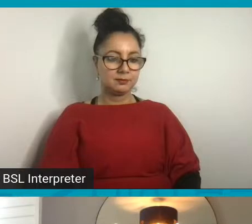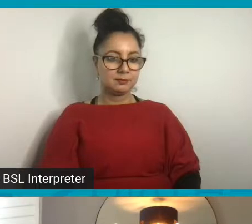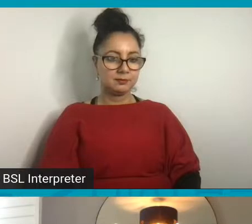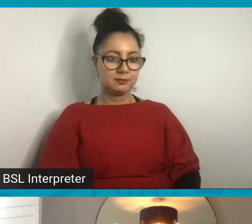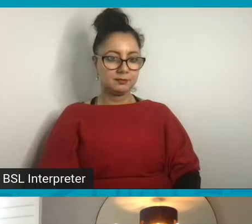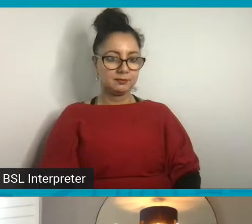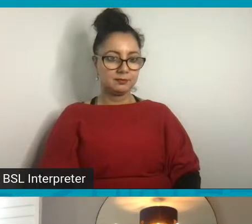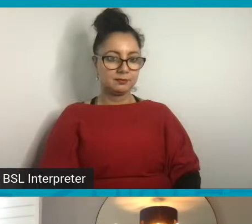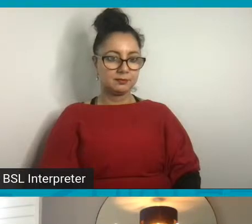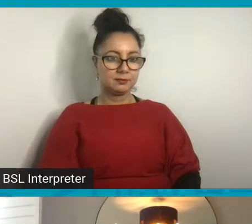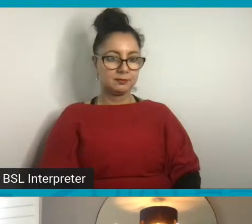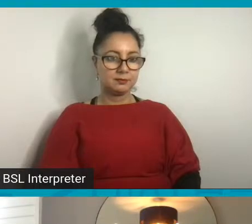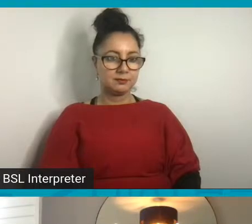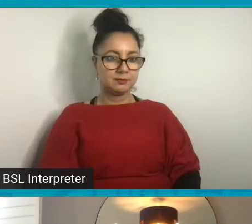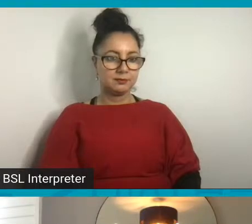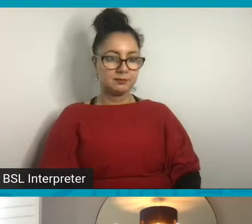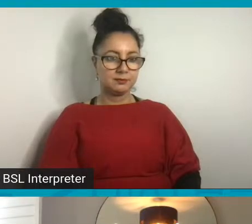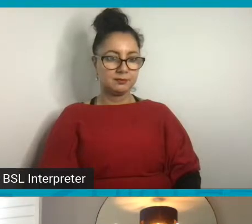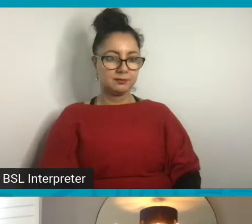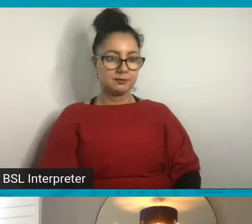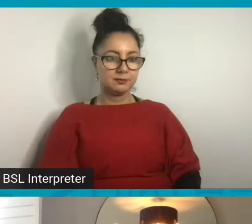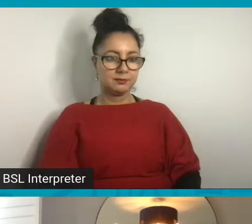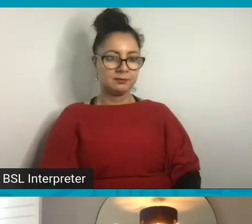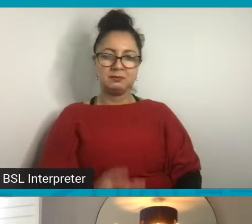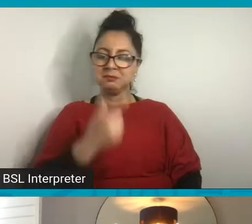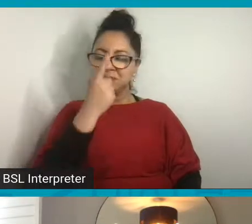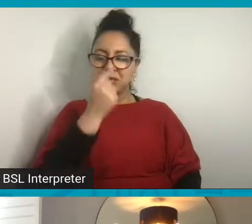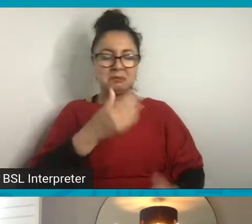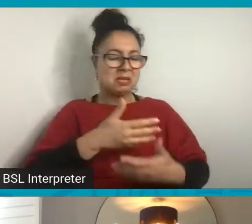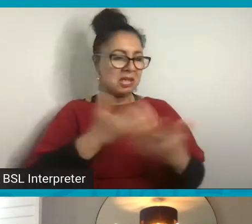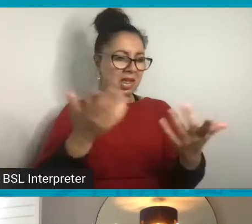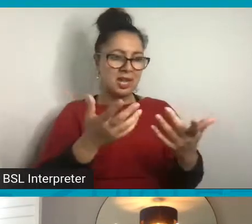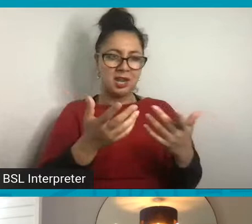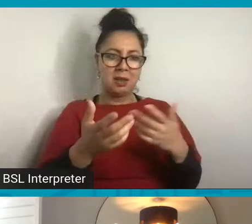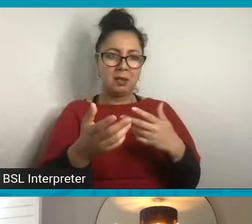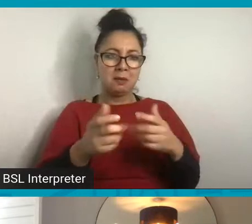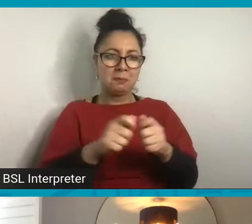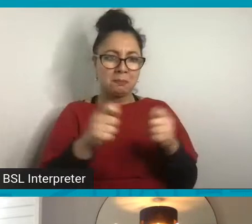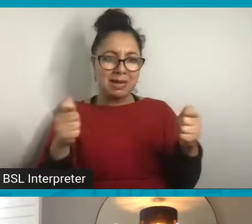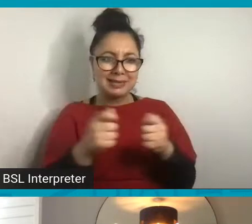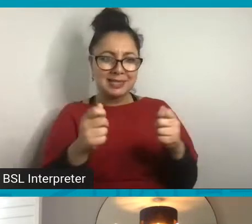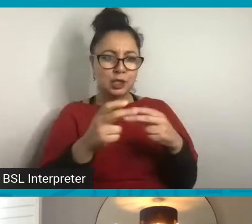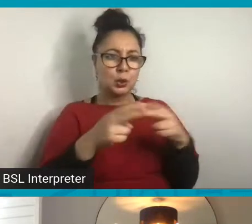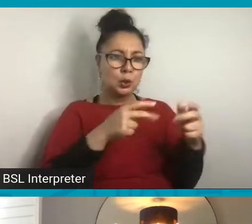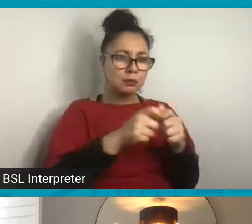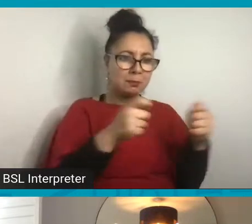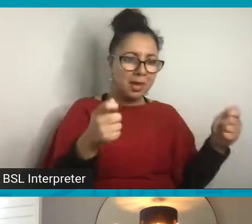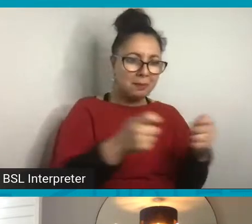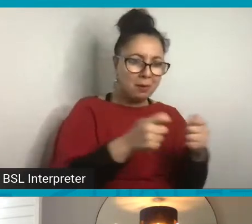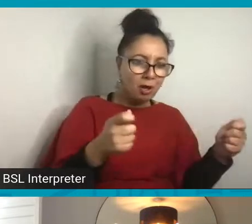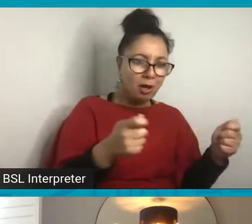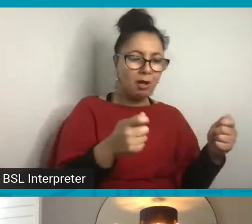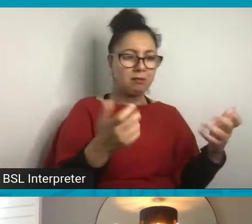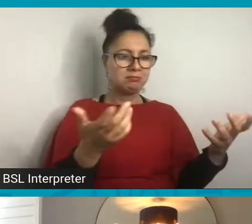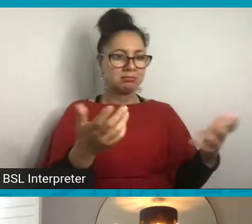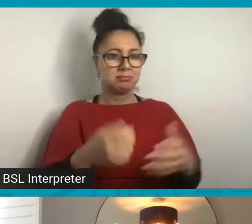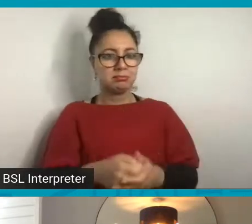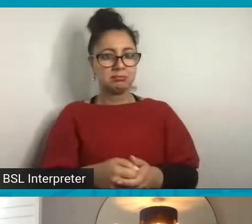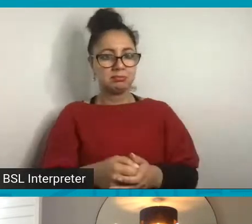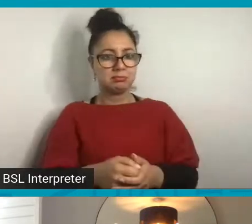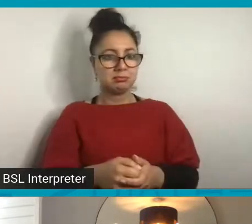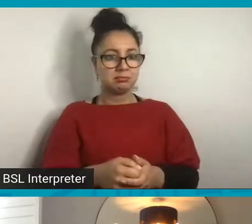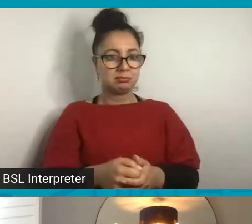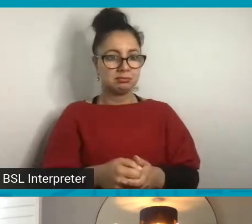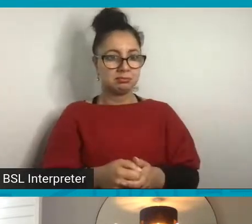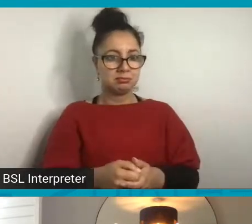from the magazine. Again, it could be a newspaper. And this is handy, Paloma. Look, I've just found, let's put it that